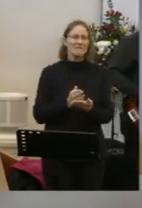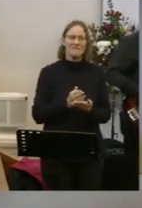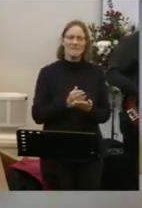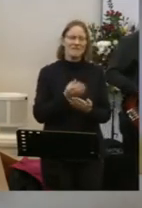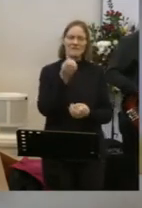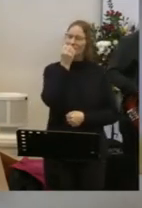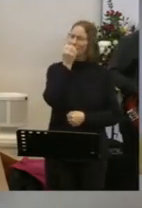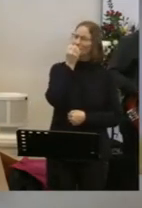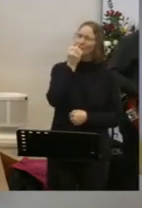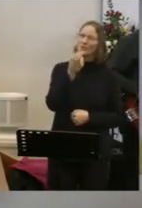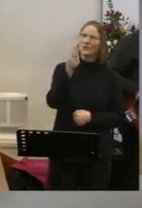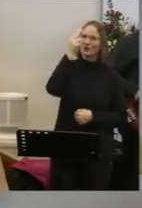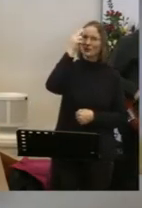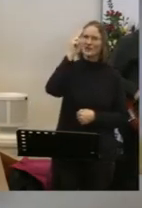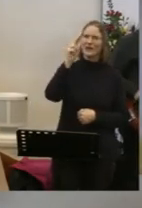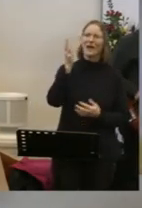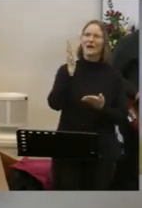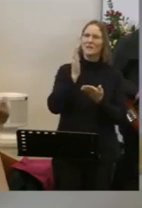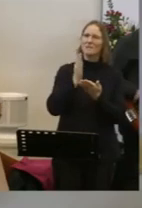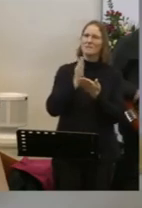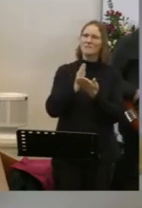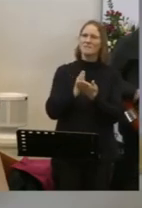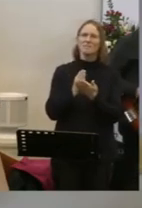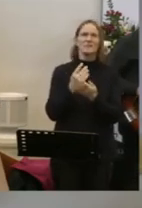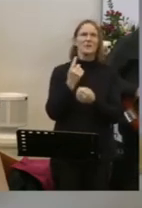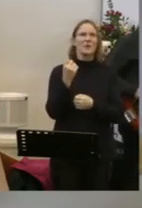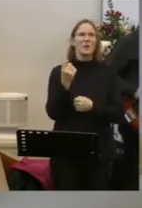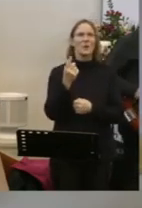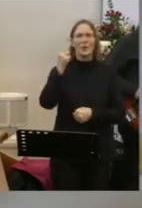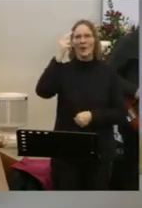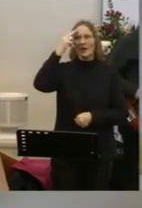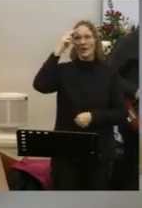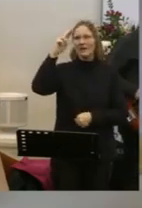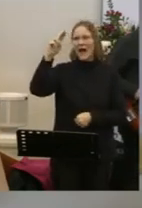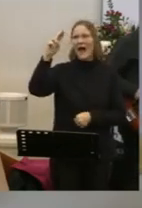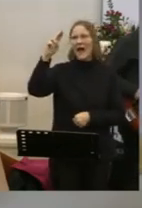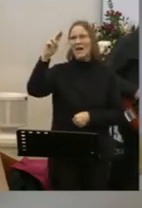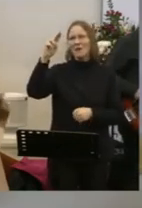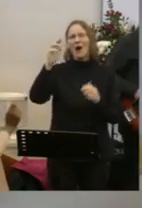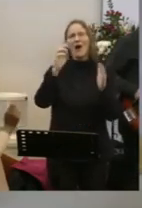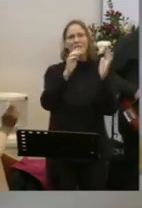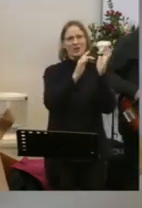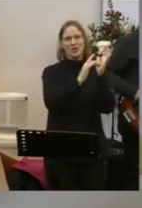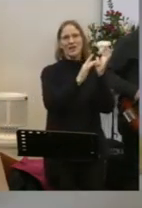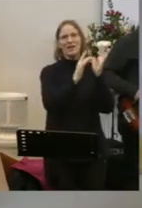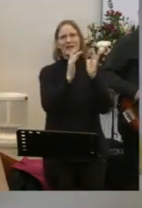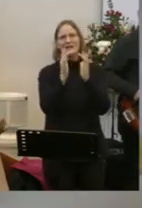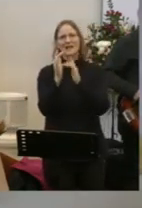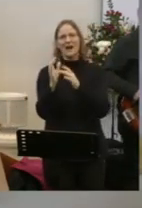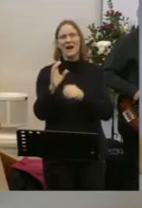is What a beautiful name it is The name of